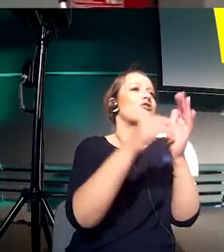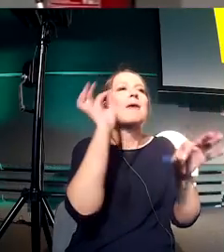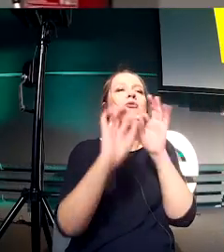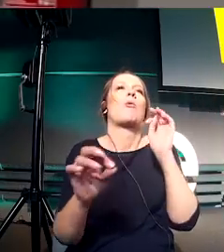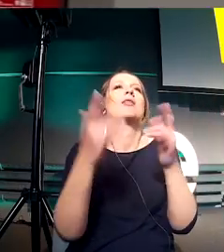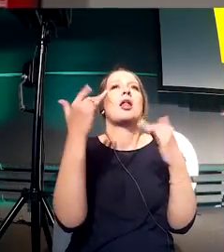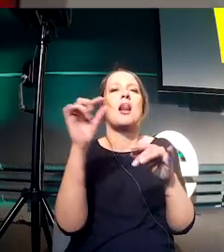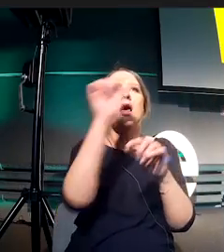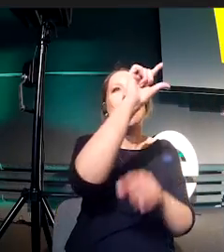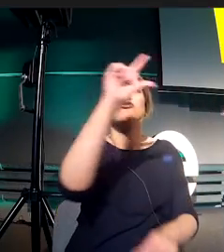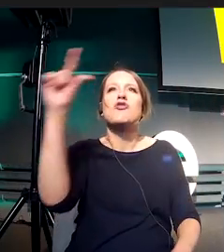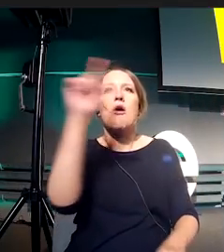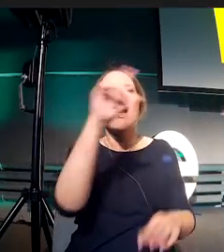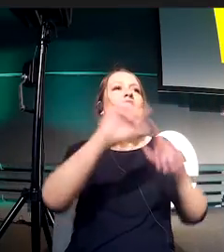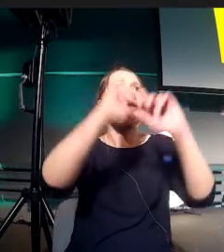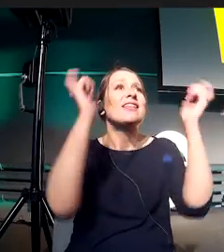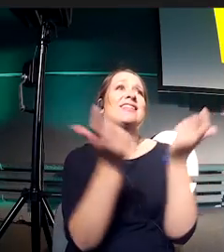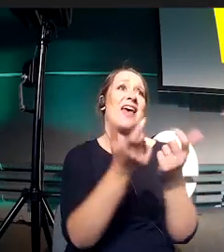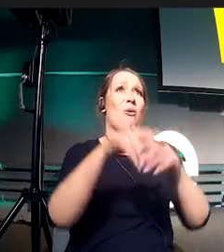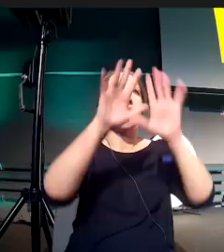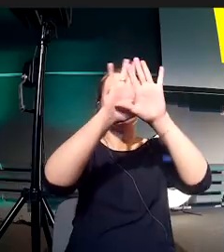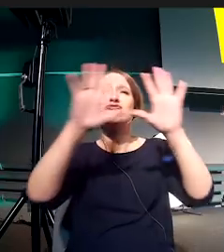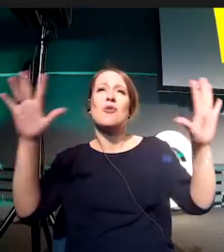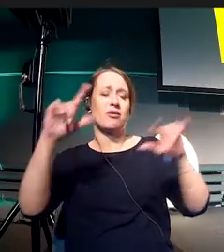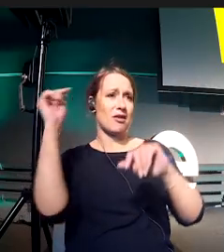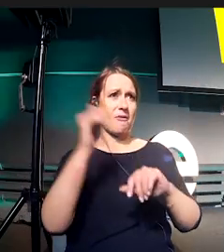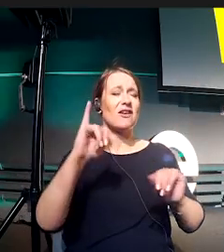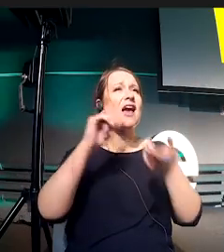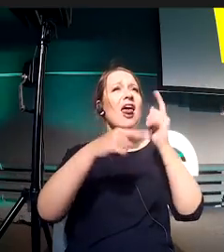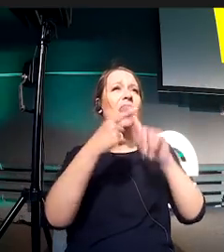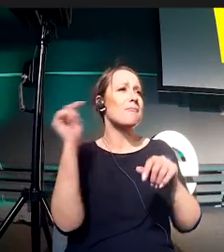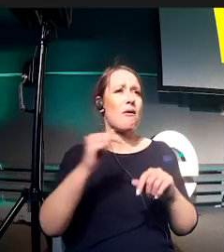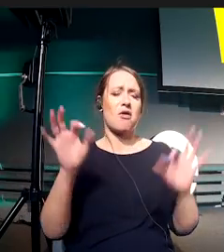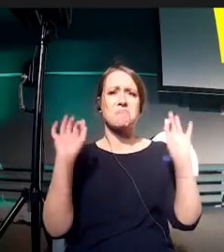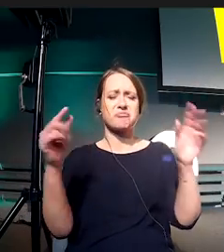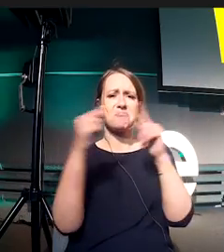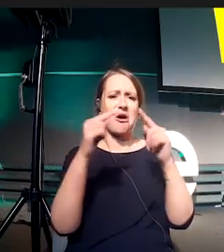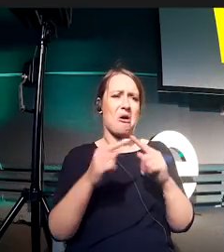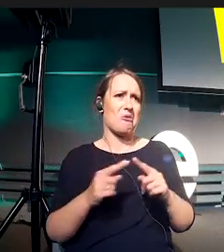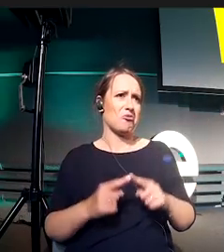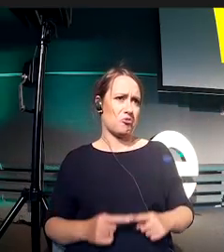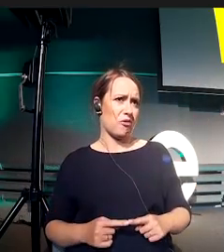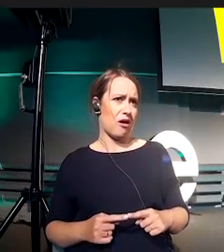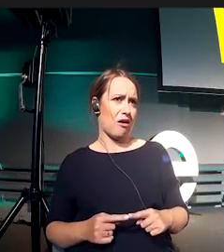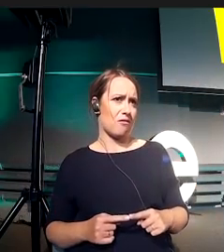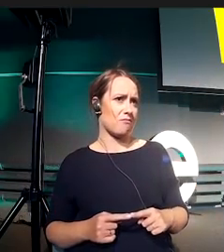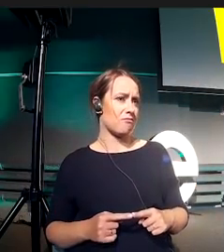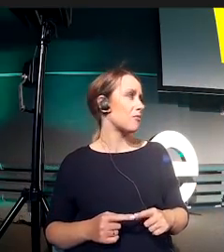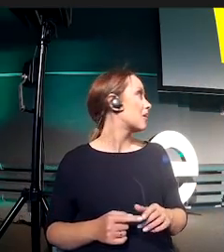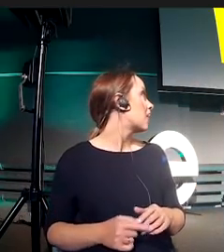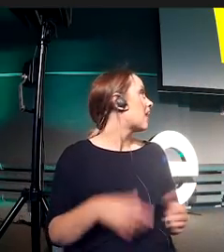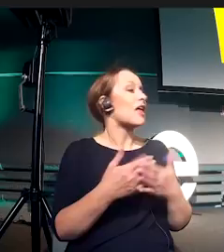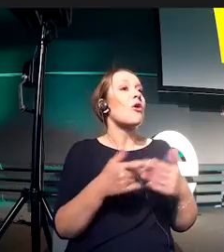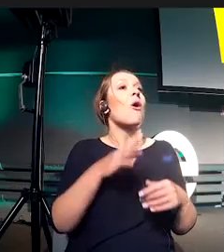right into this place. And this is the same exact thing. You can see that the measurement here is the width of the canvas. And 10%